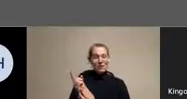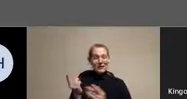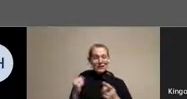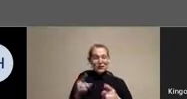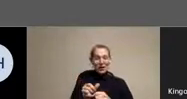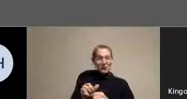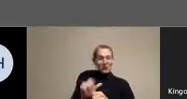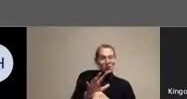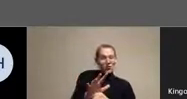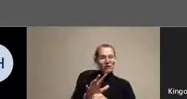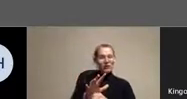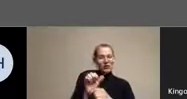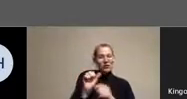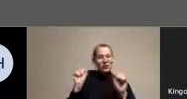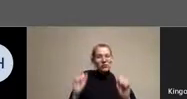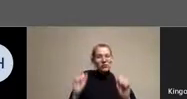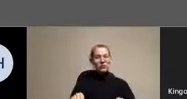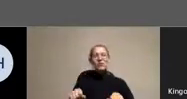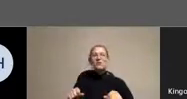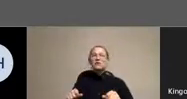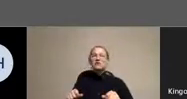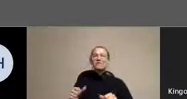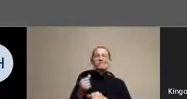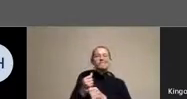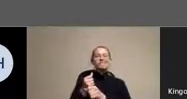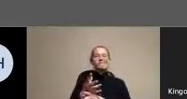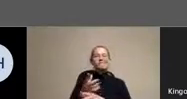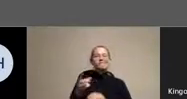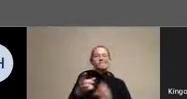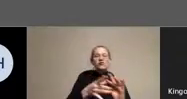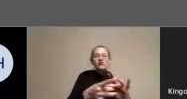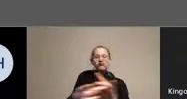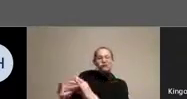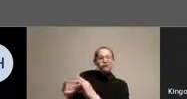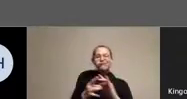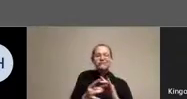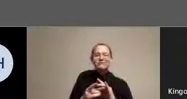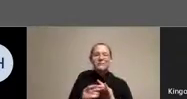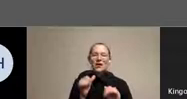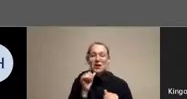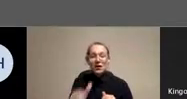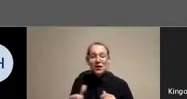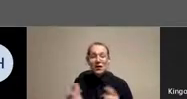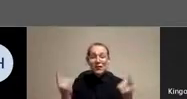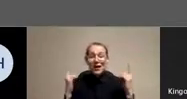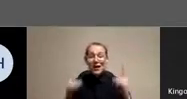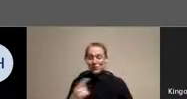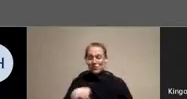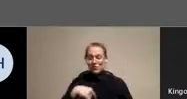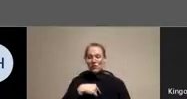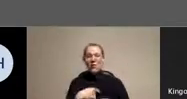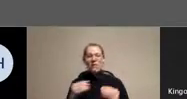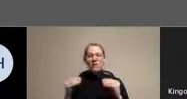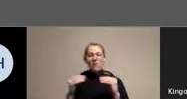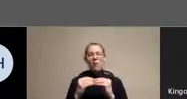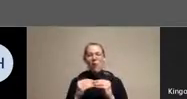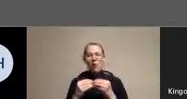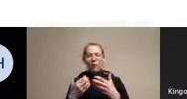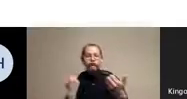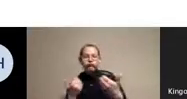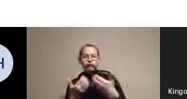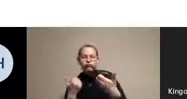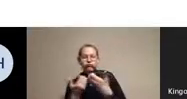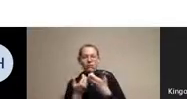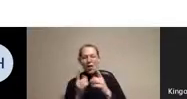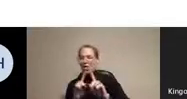could have brought us together, it didn't bring us together. Instead, it drove us apart. So I think these are the things that went wrong, overall burden, inequities, and